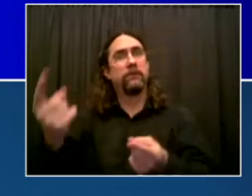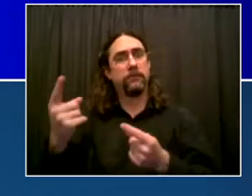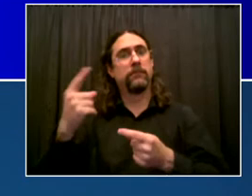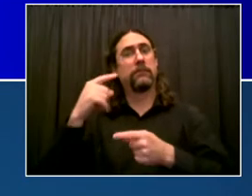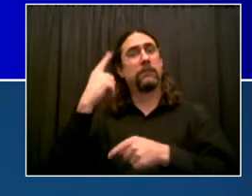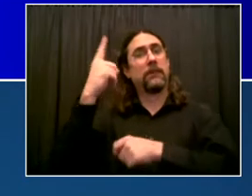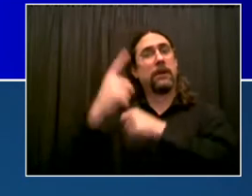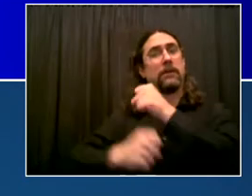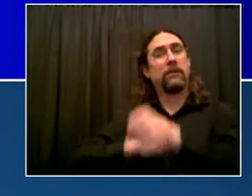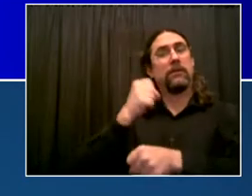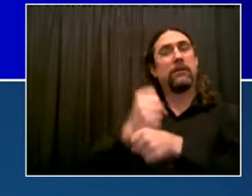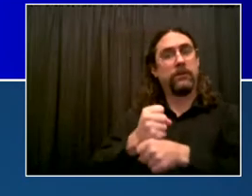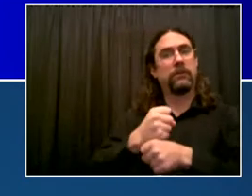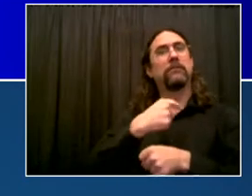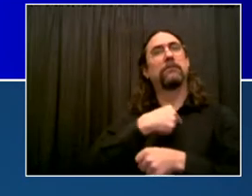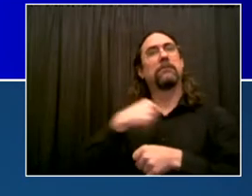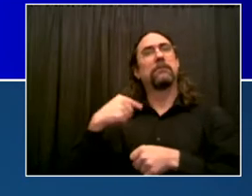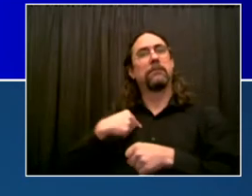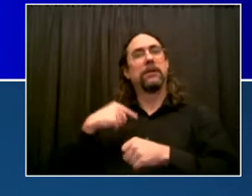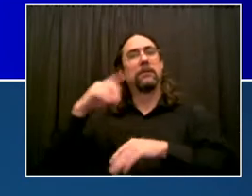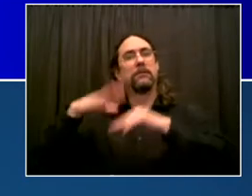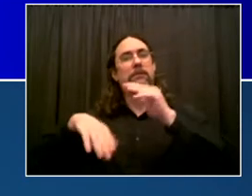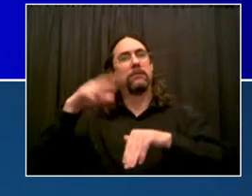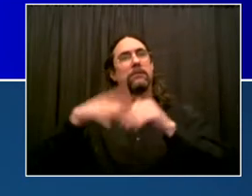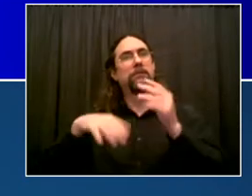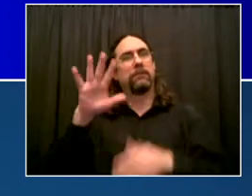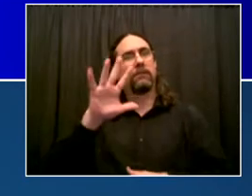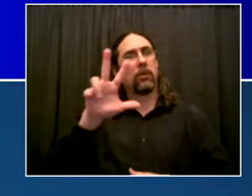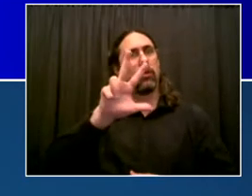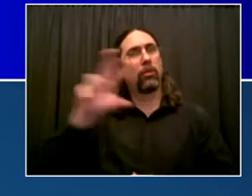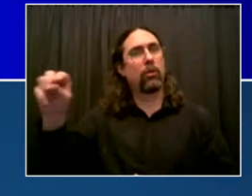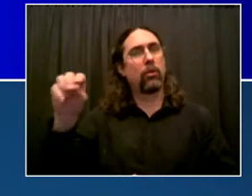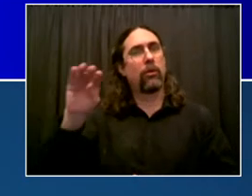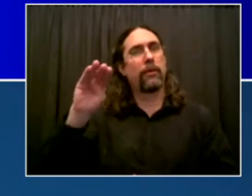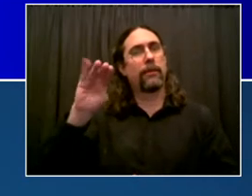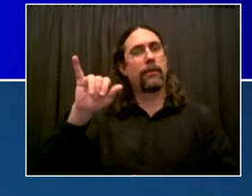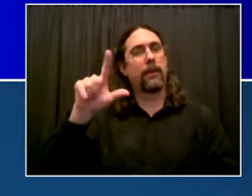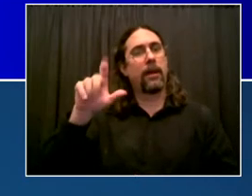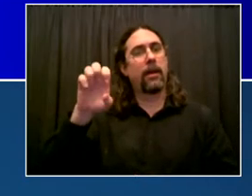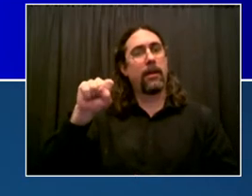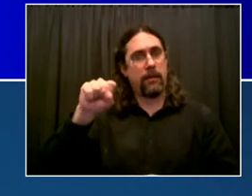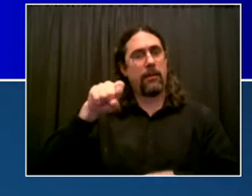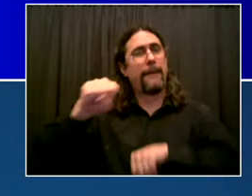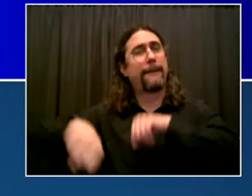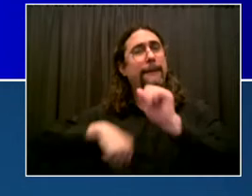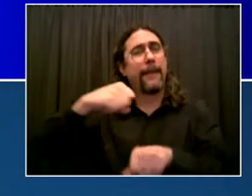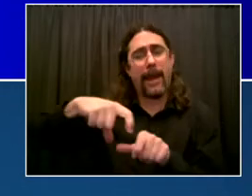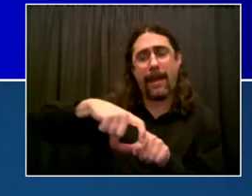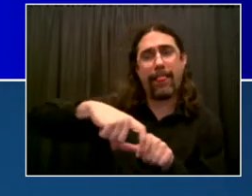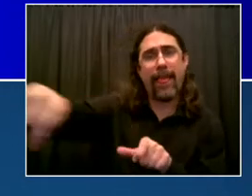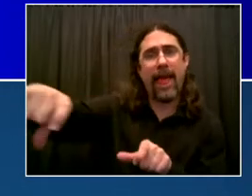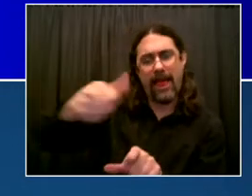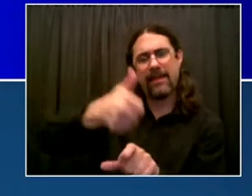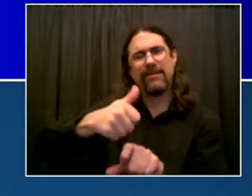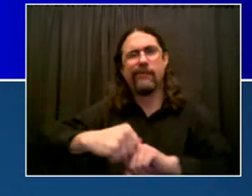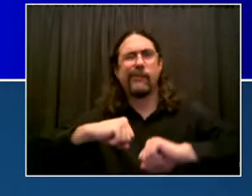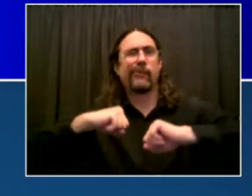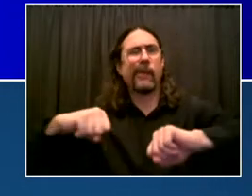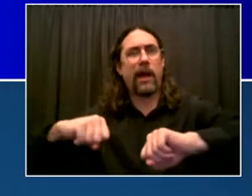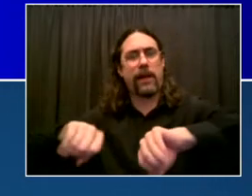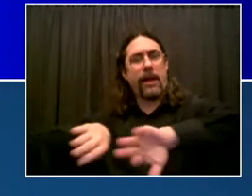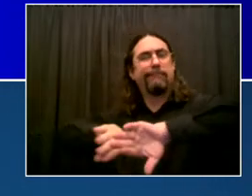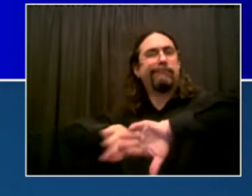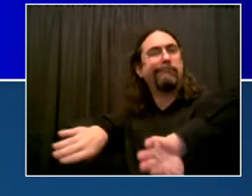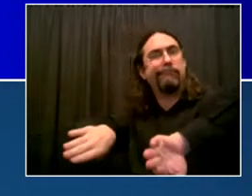we will surpass that total. We will build over 30 miles miles this year during 2021 of protected bike lanes.